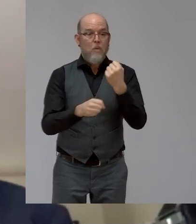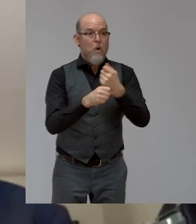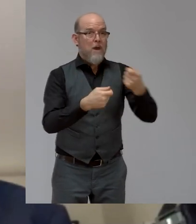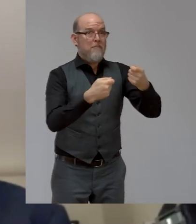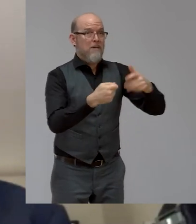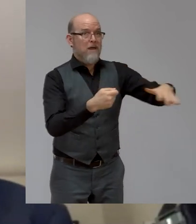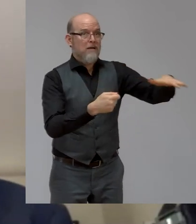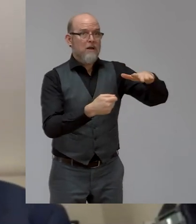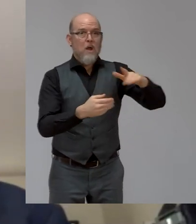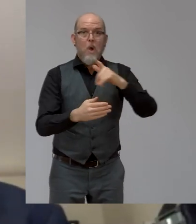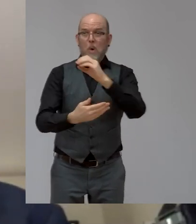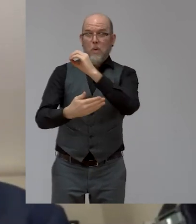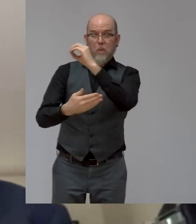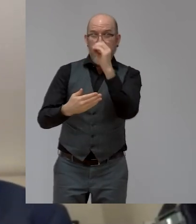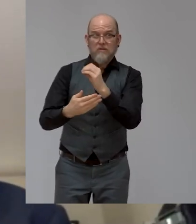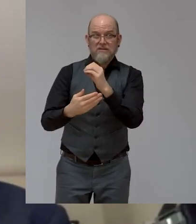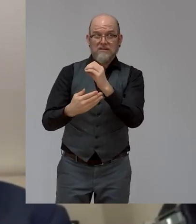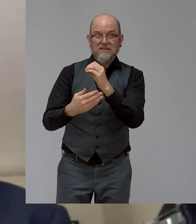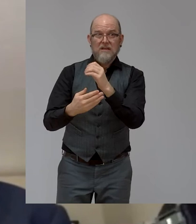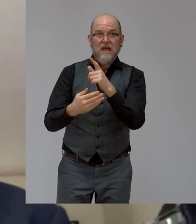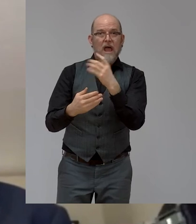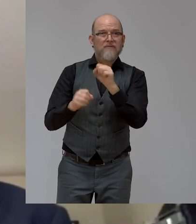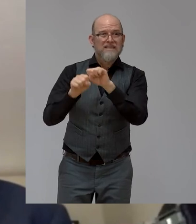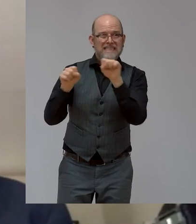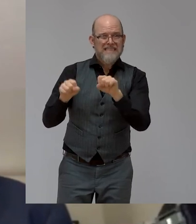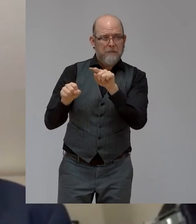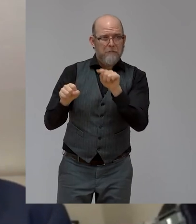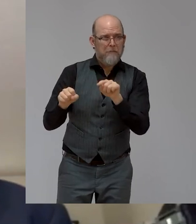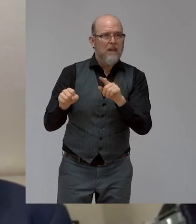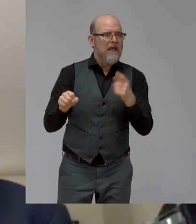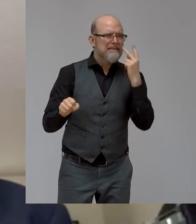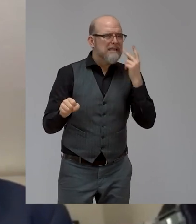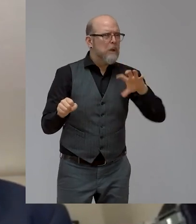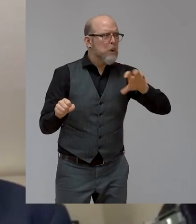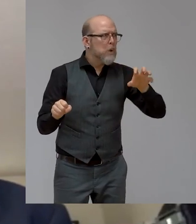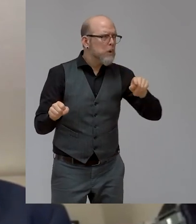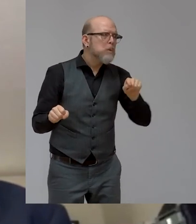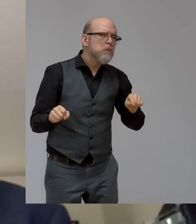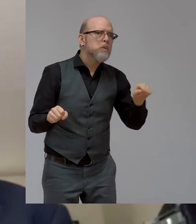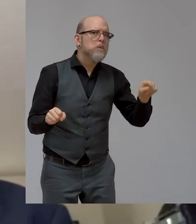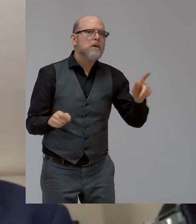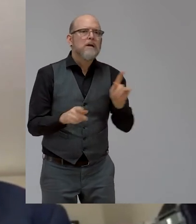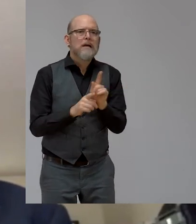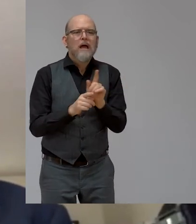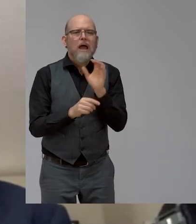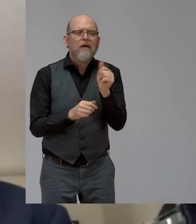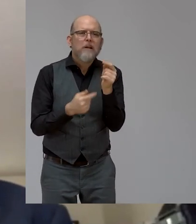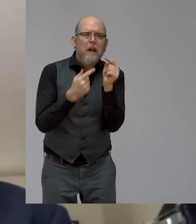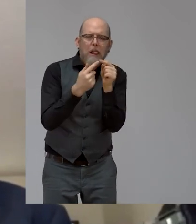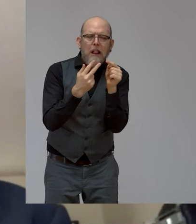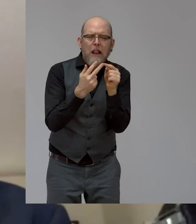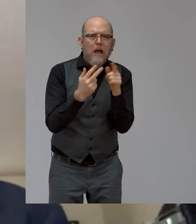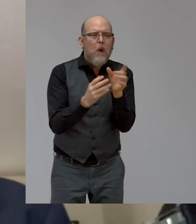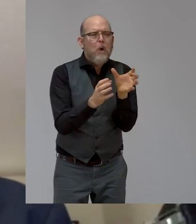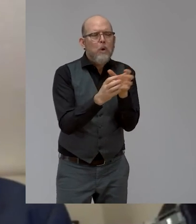what we learned from some countries when they work, it works for just some groups of people with